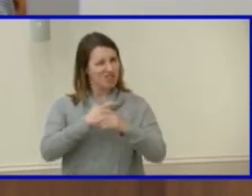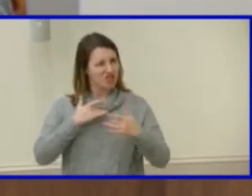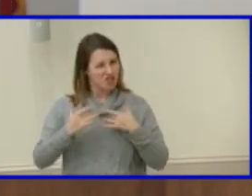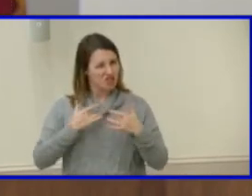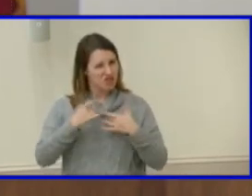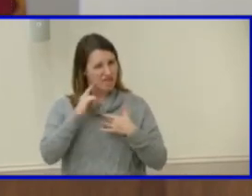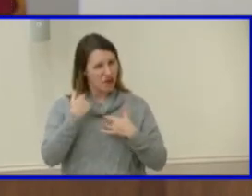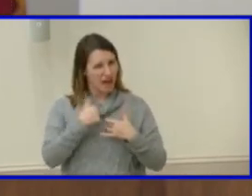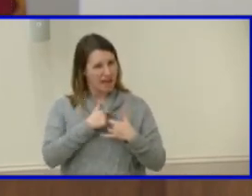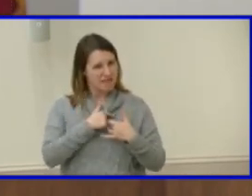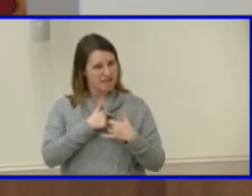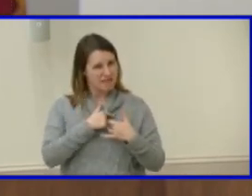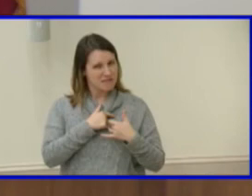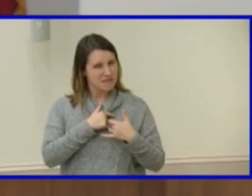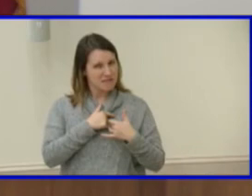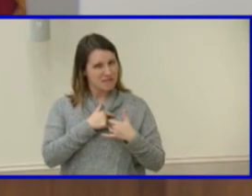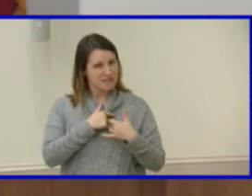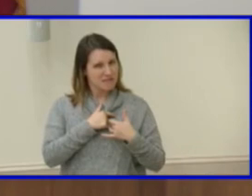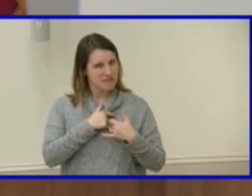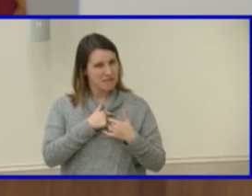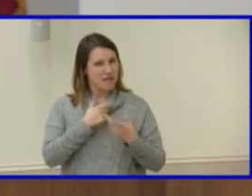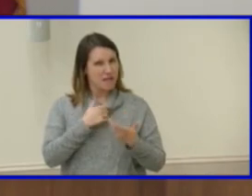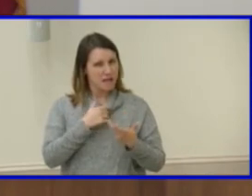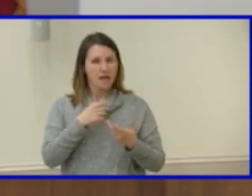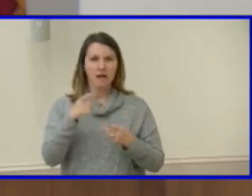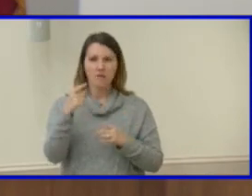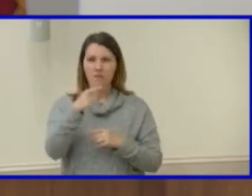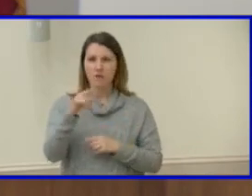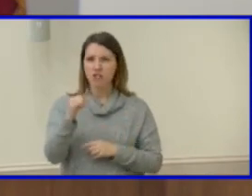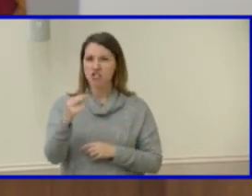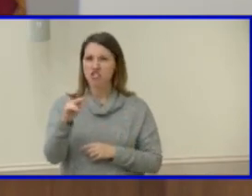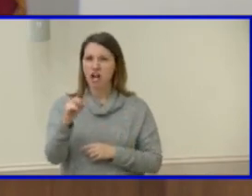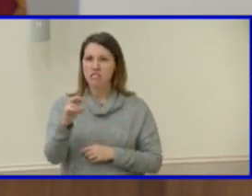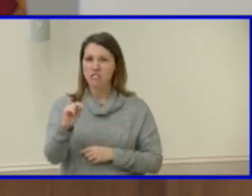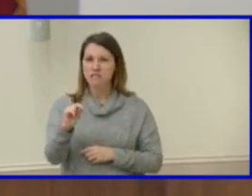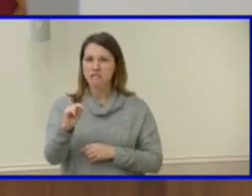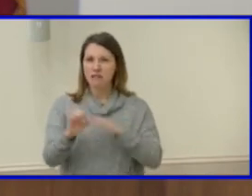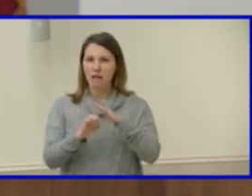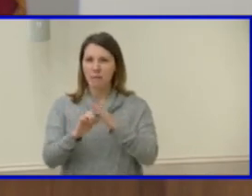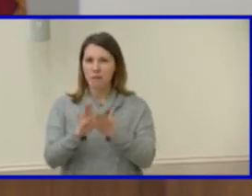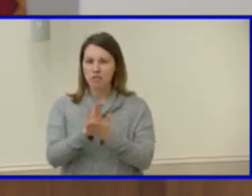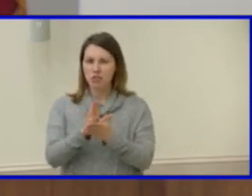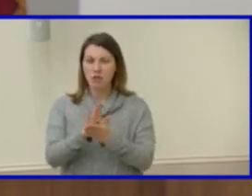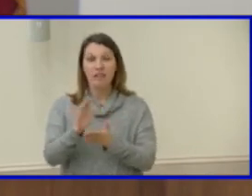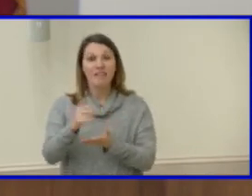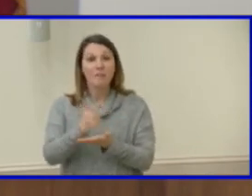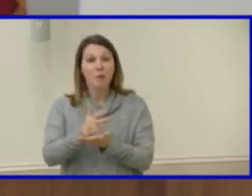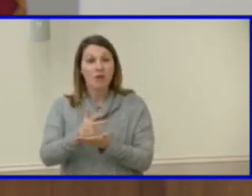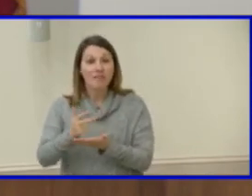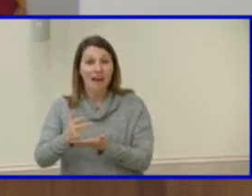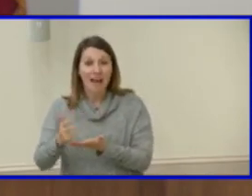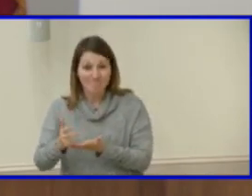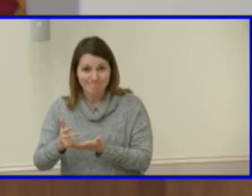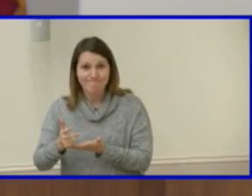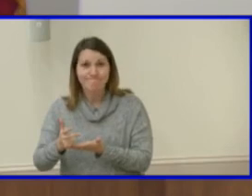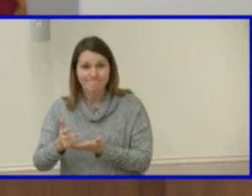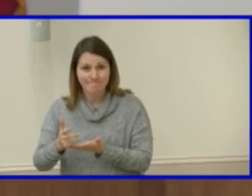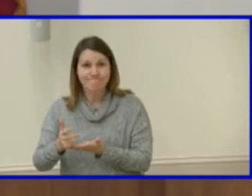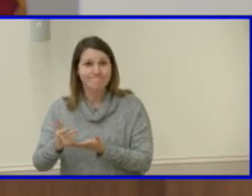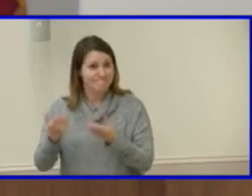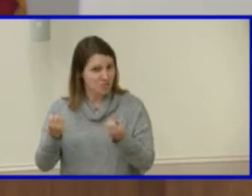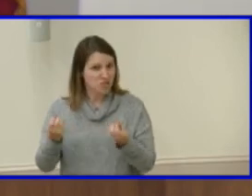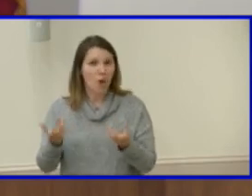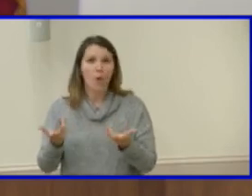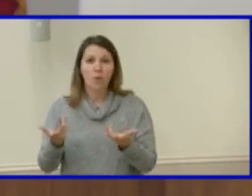for us that i've received some advocacy about it's at johnson elementary school and it's the parking lot so